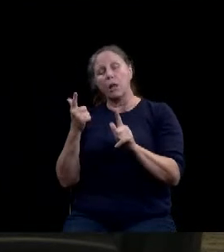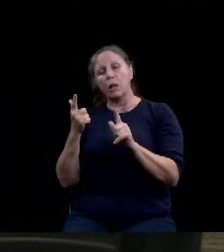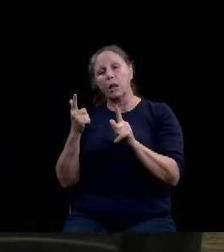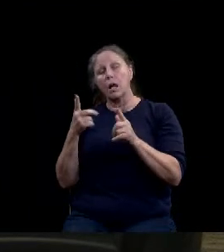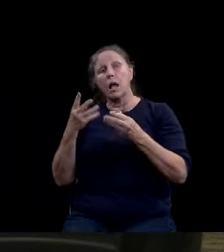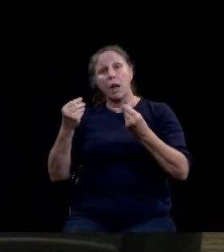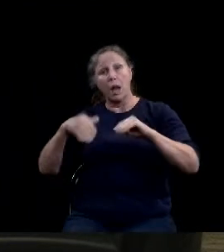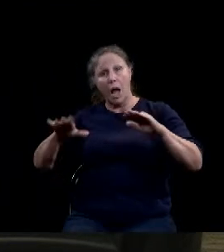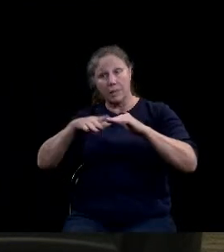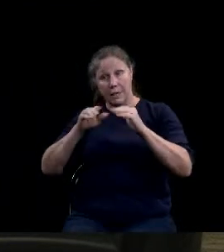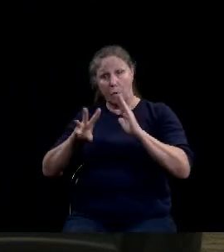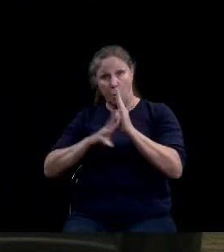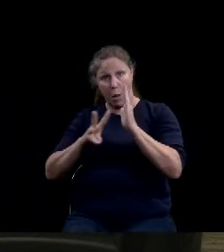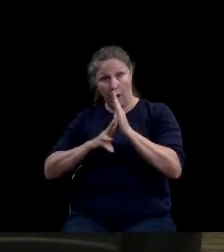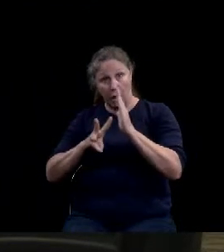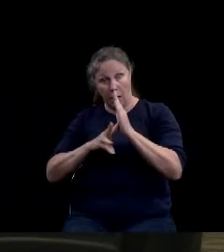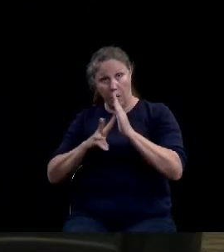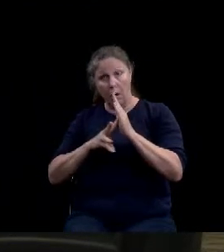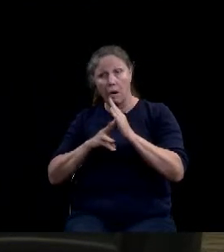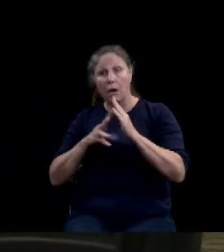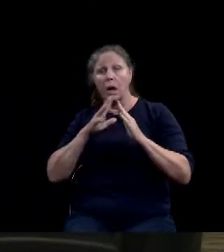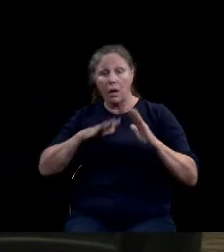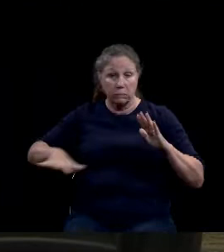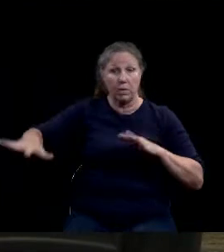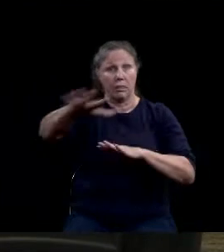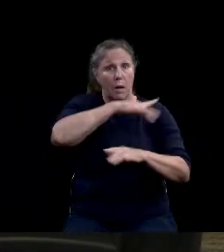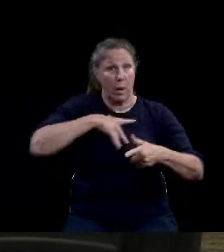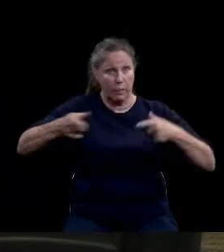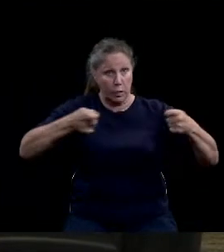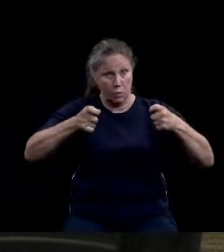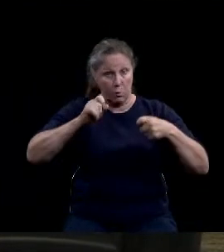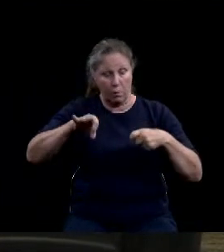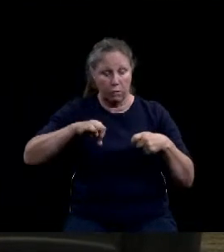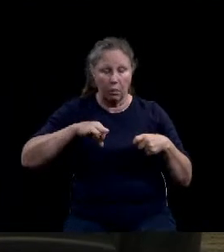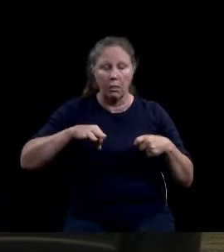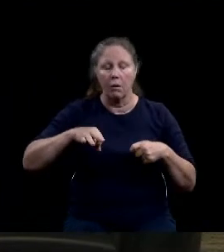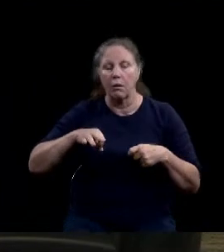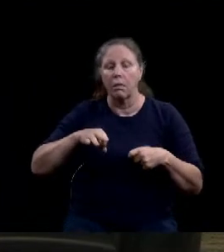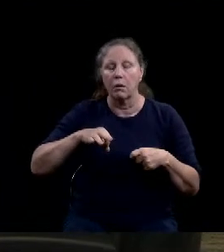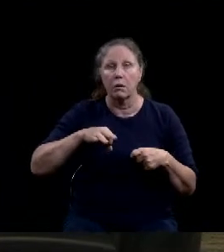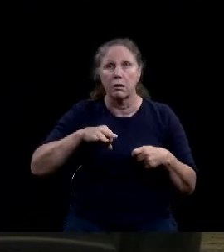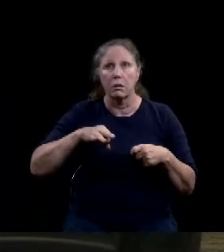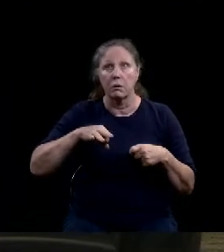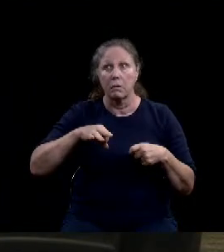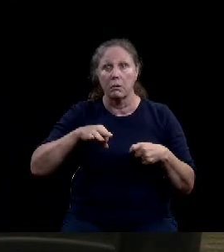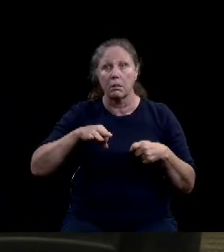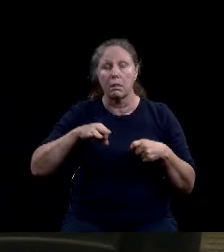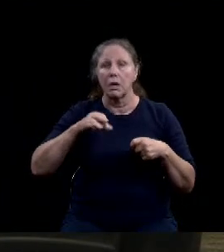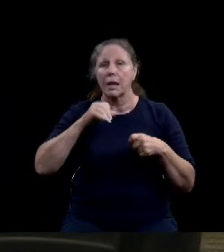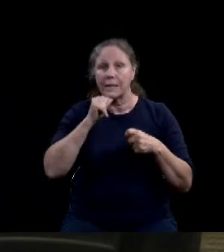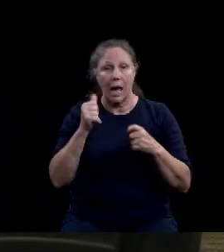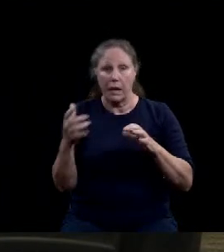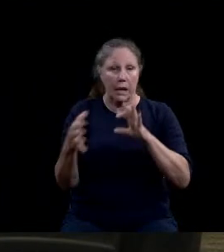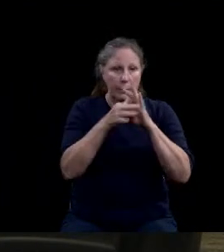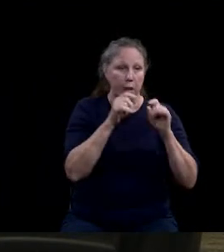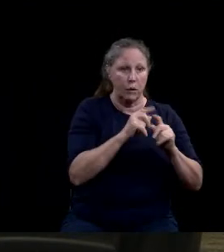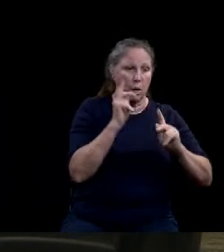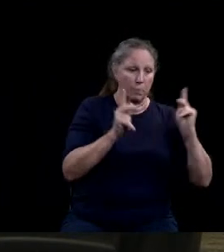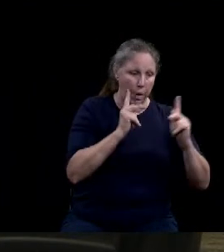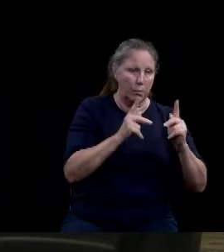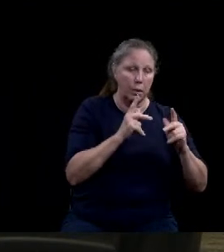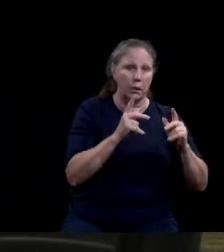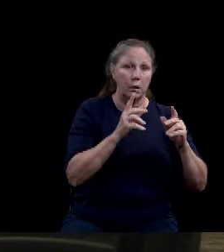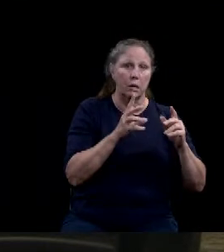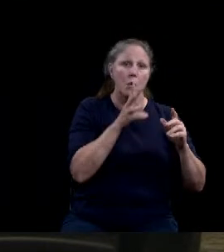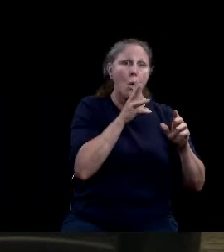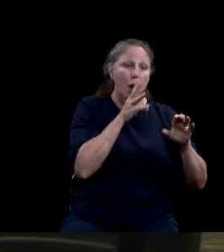jurisdiction, and not immediately connected to a public sanitary sewer facility shall be a minimum